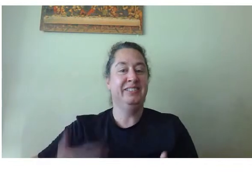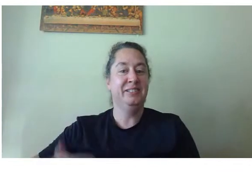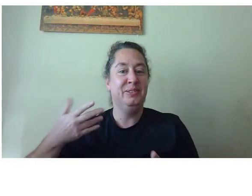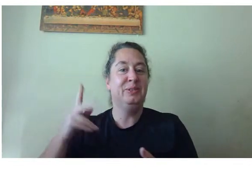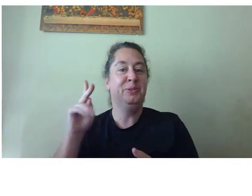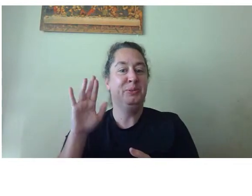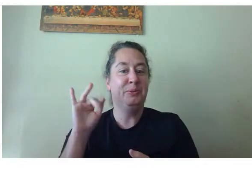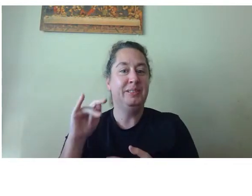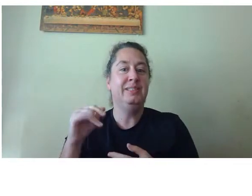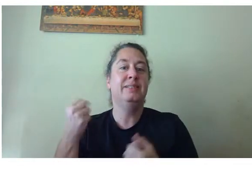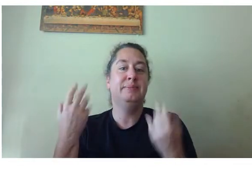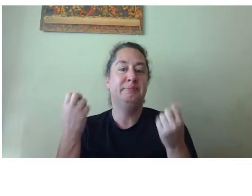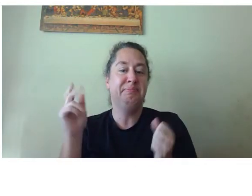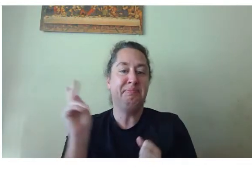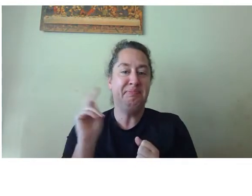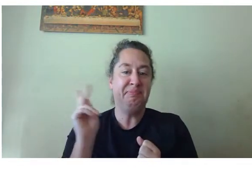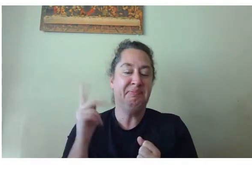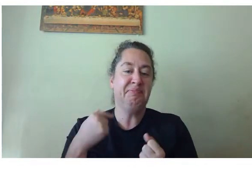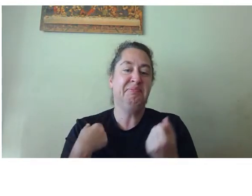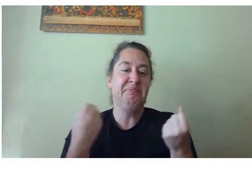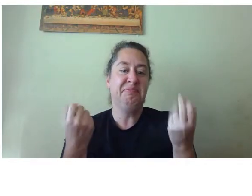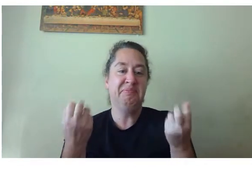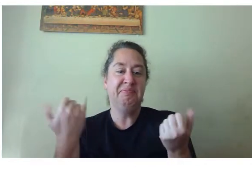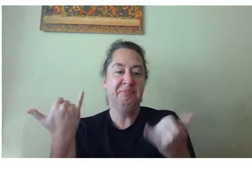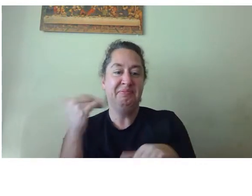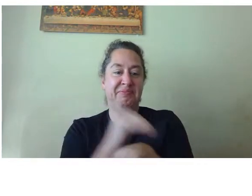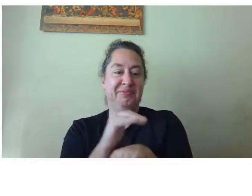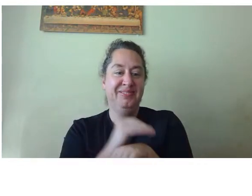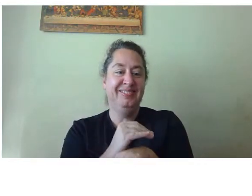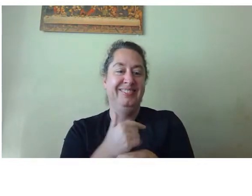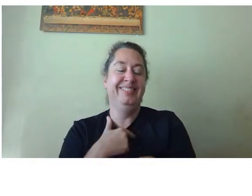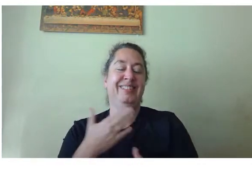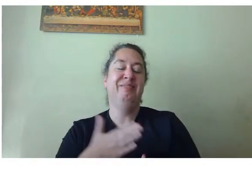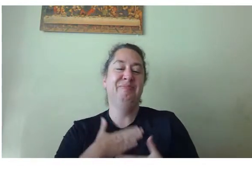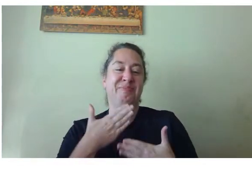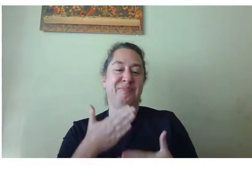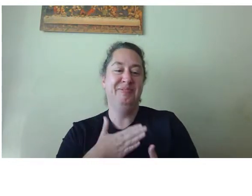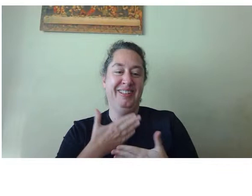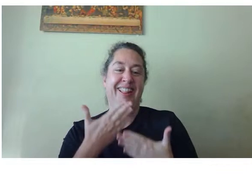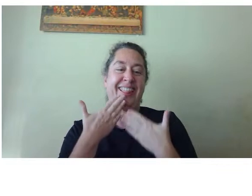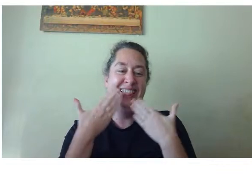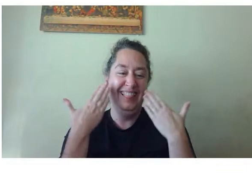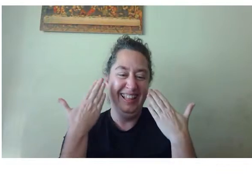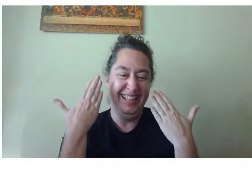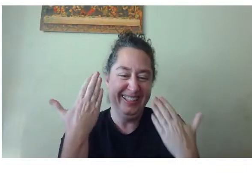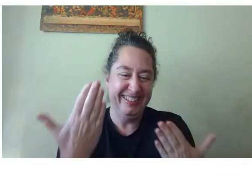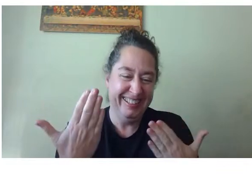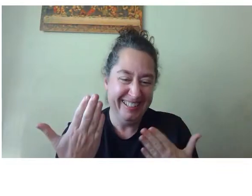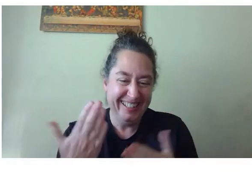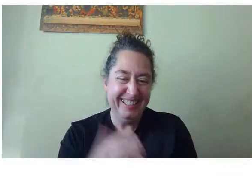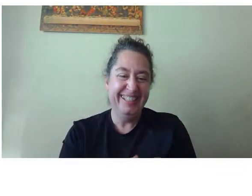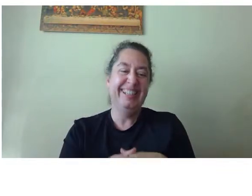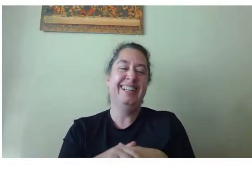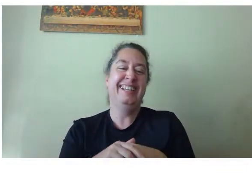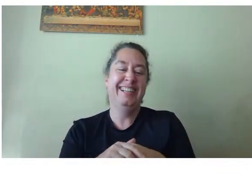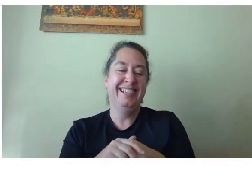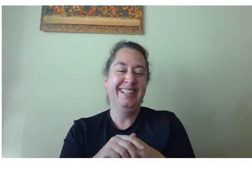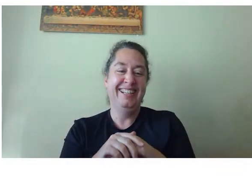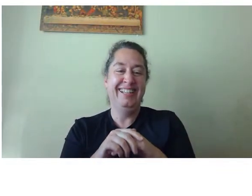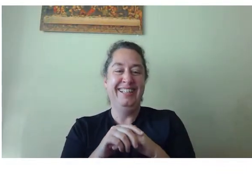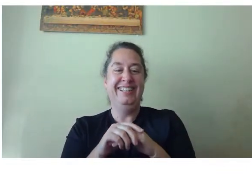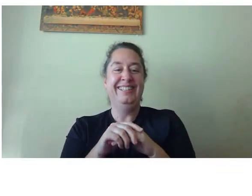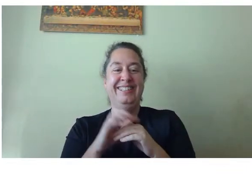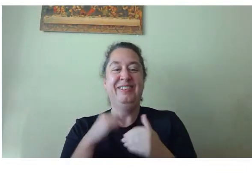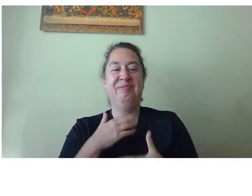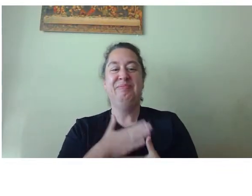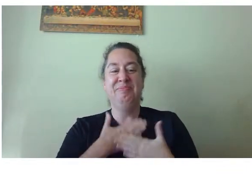is going to be signing for us tonight. Christy, I am grateful, thankful you are. I am